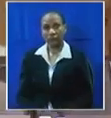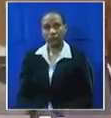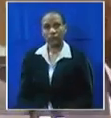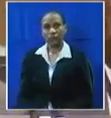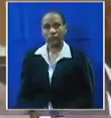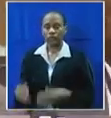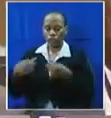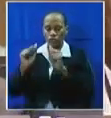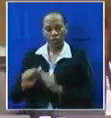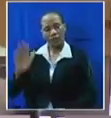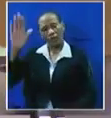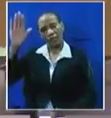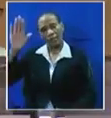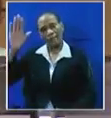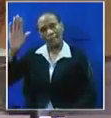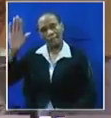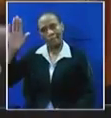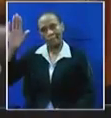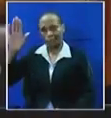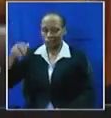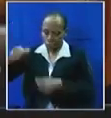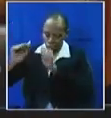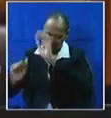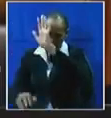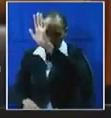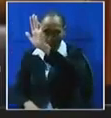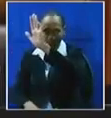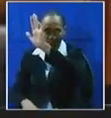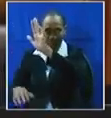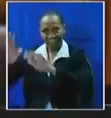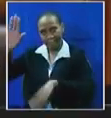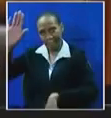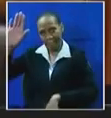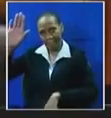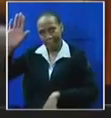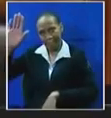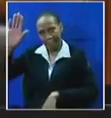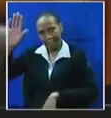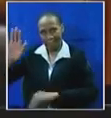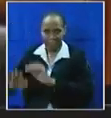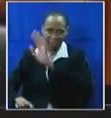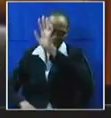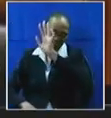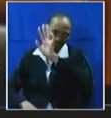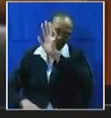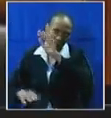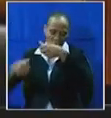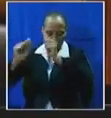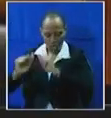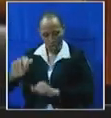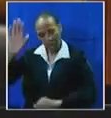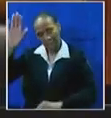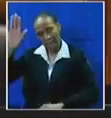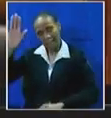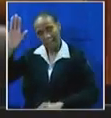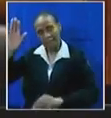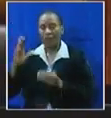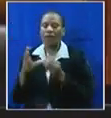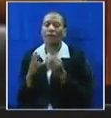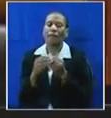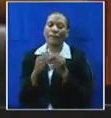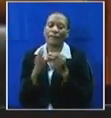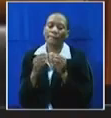Chair, person. Order, please. Chair, person. please. Honorable members. Chair, person. Honorable members,